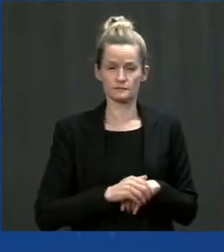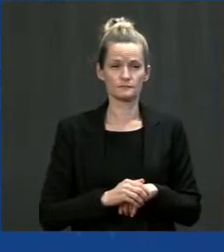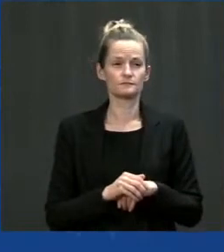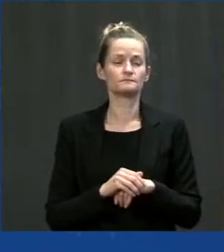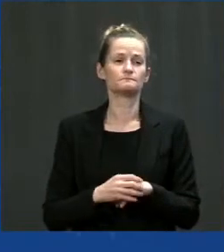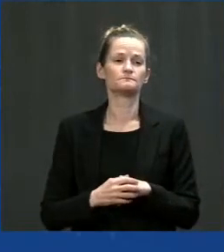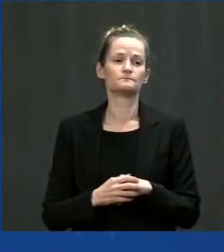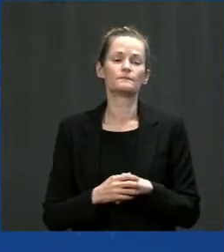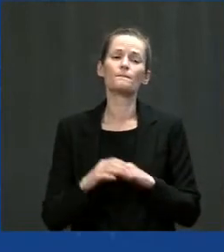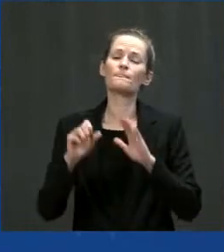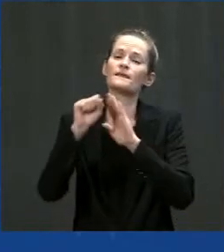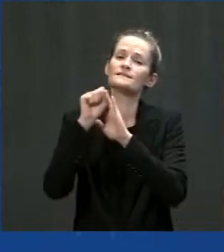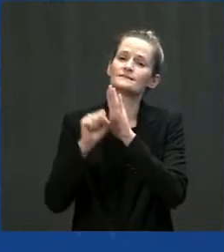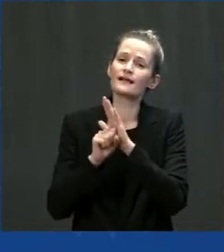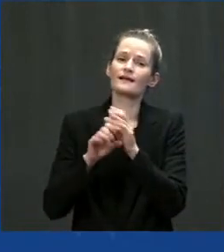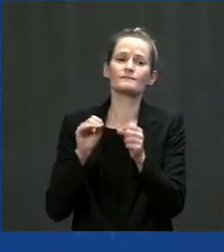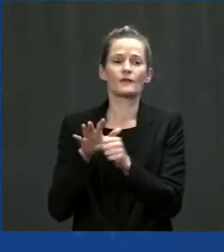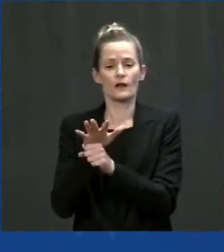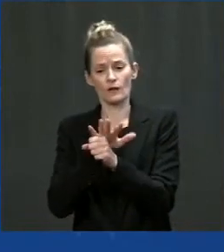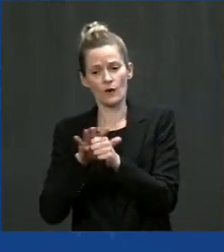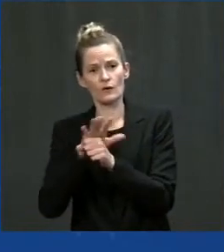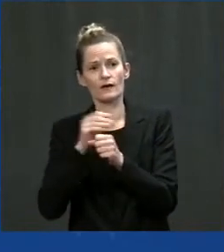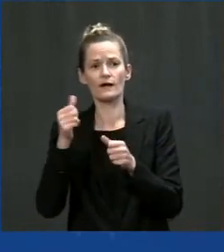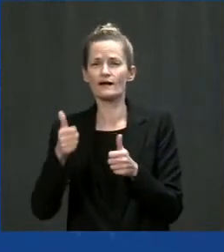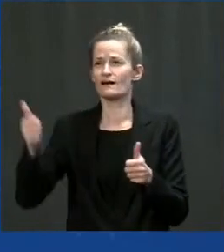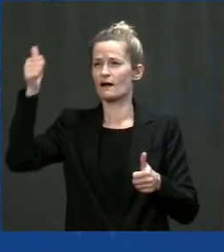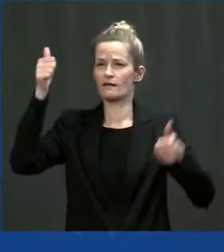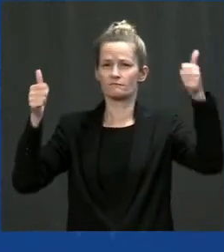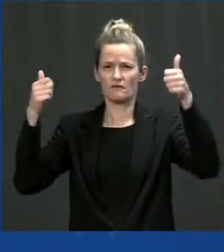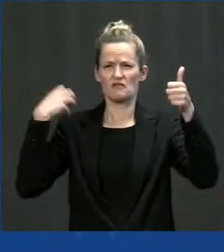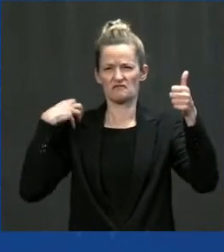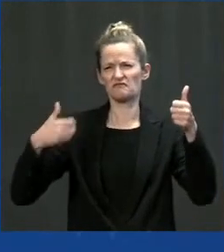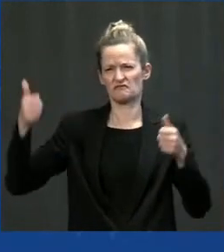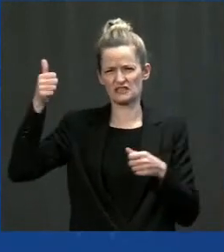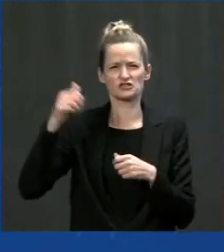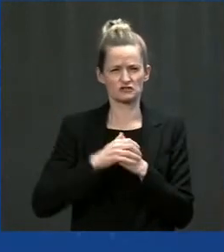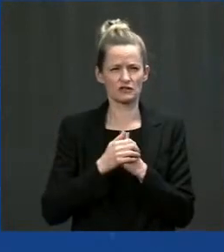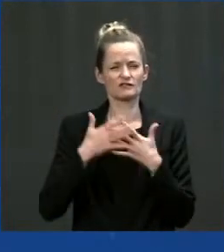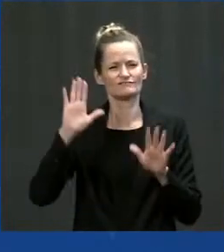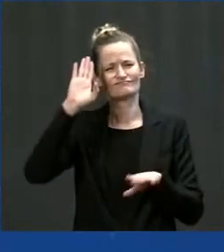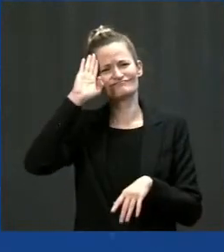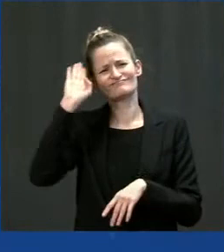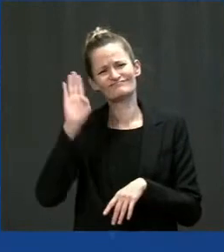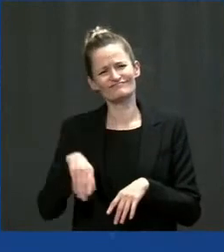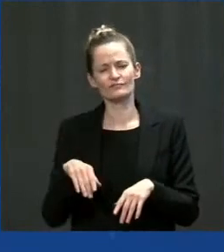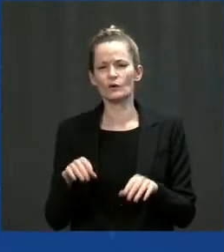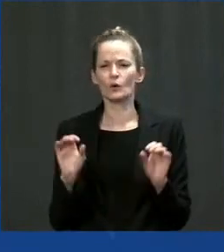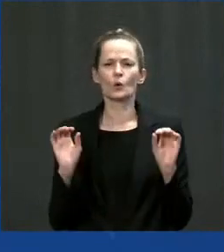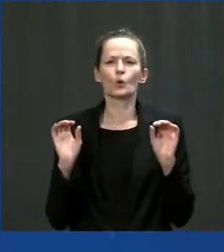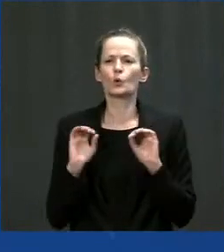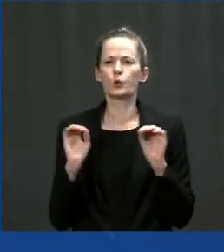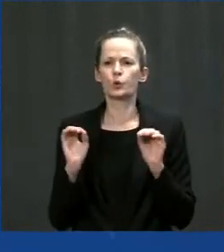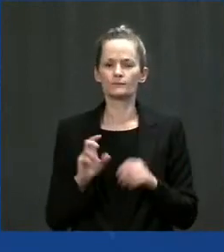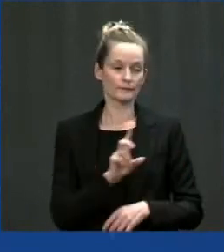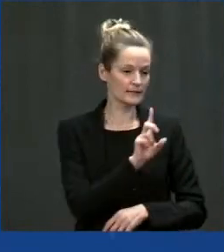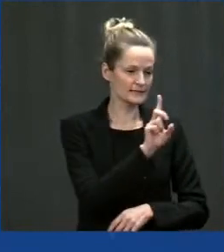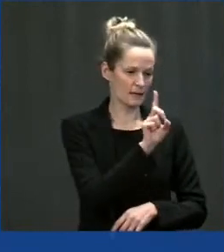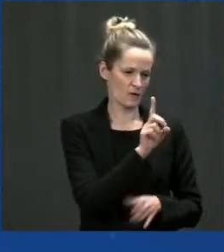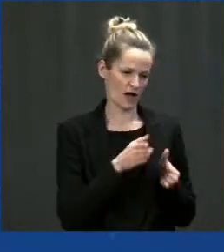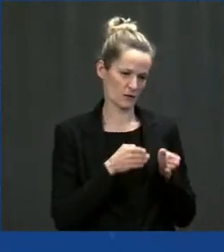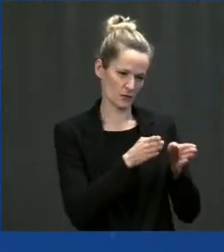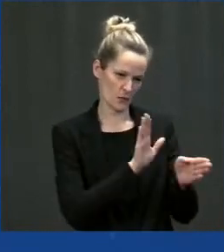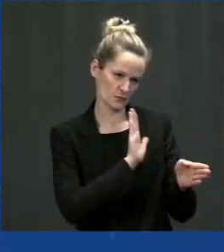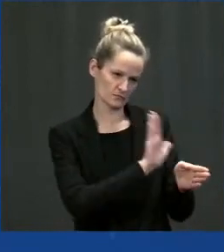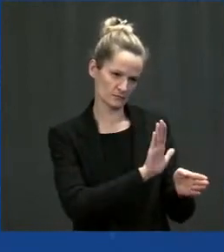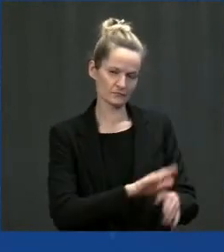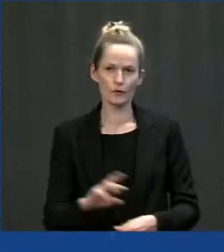level, you know that there's no such thing as a Democratic road or Republican bridge. But you do know what's not working. And you know